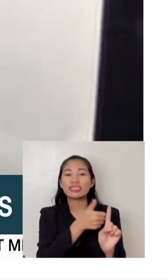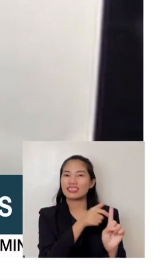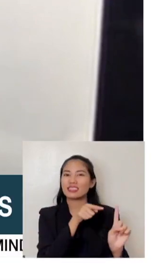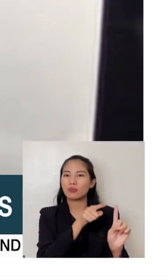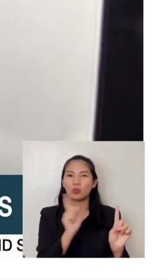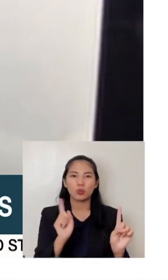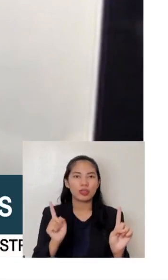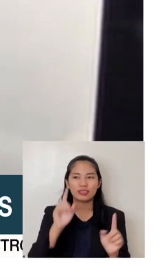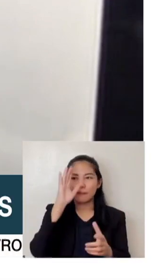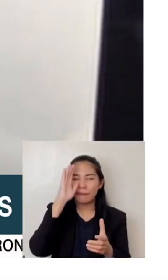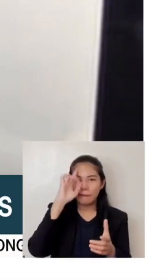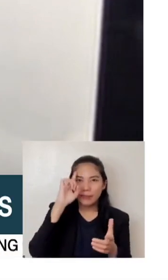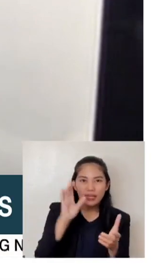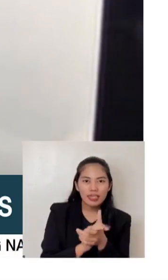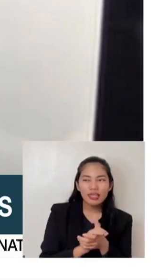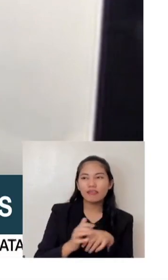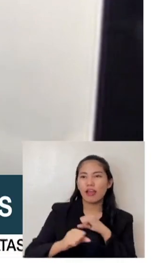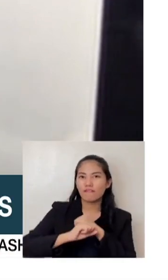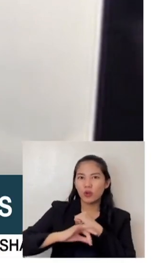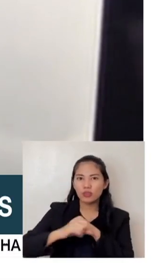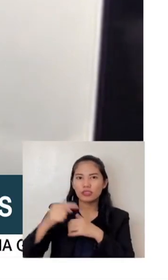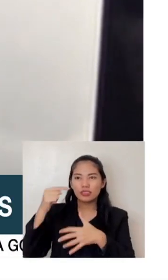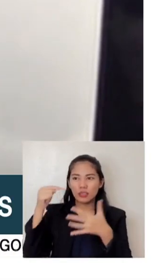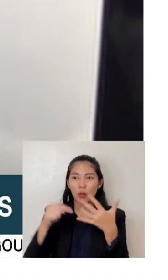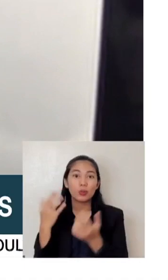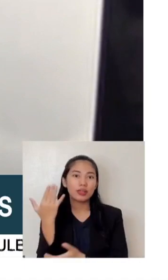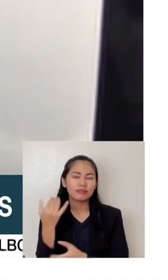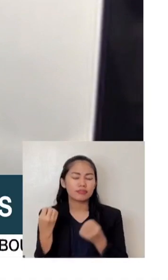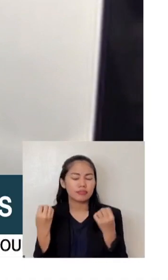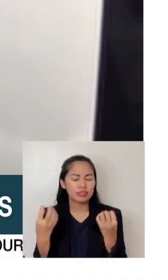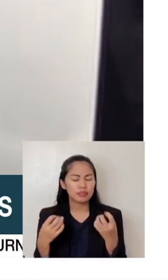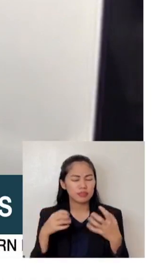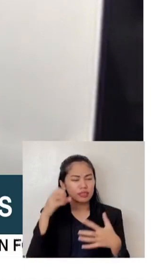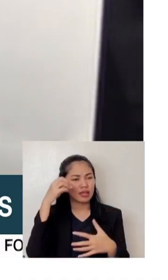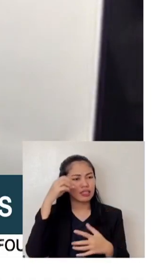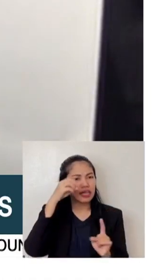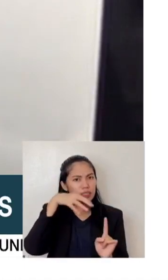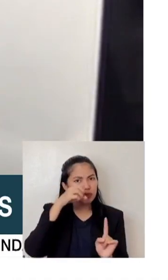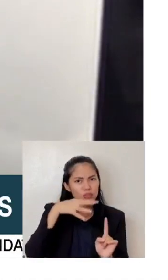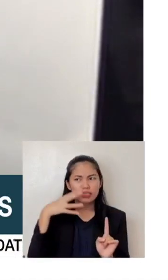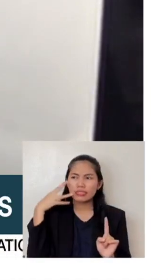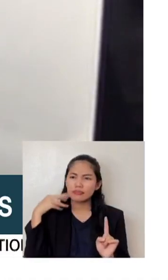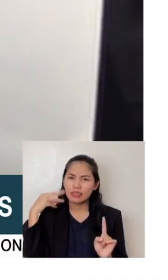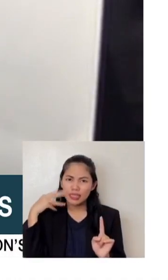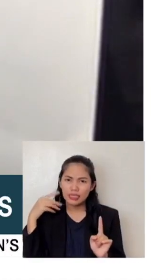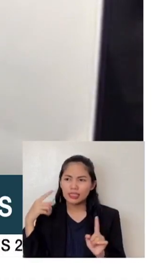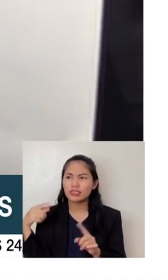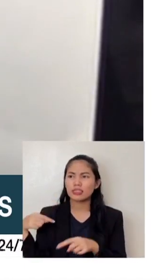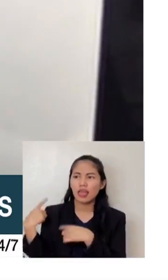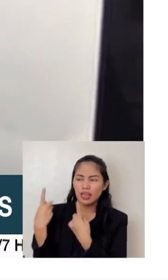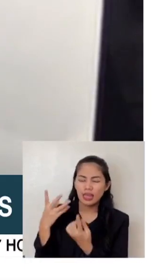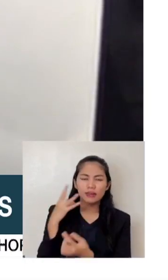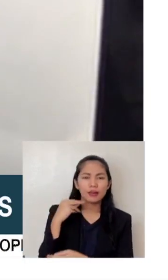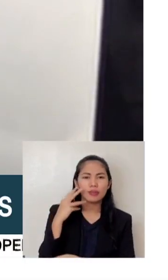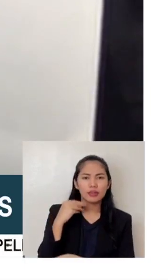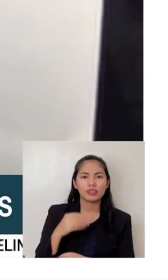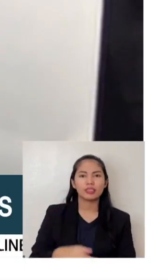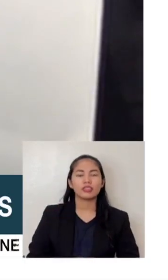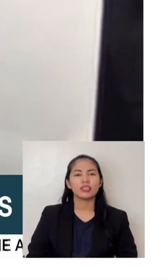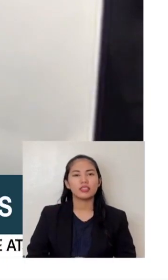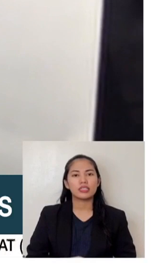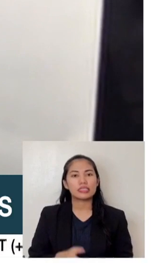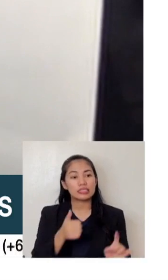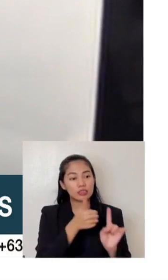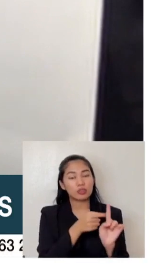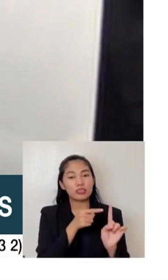in time, because of the many exposures and experiences that she has been through. So it's genuine, it's not just